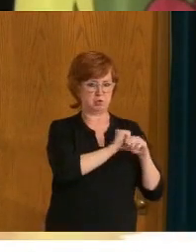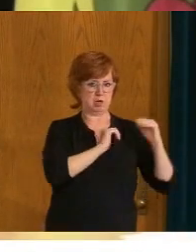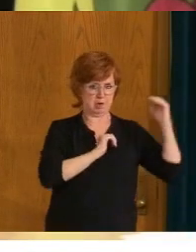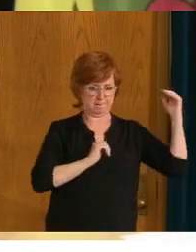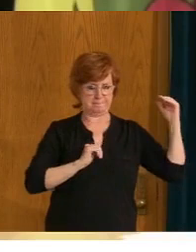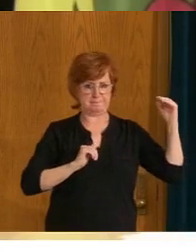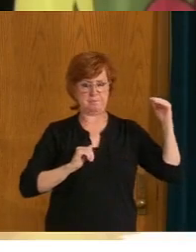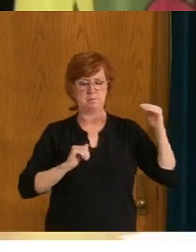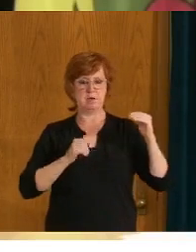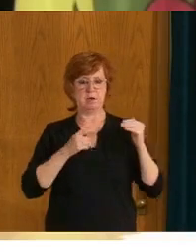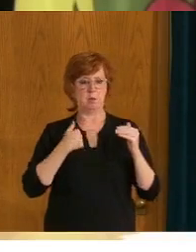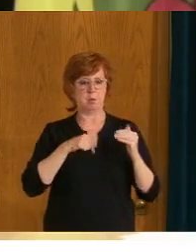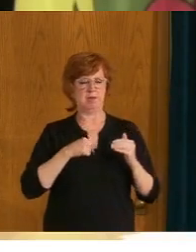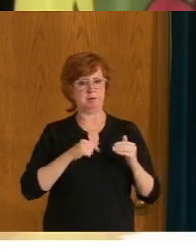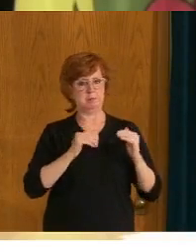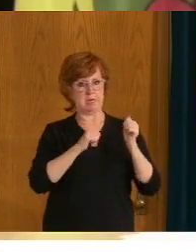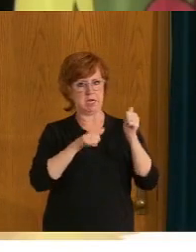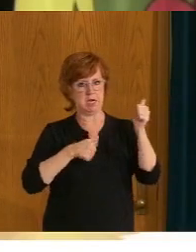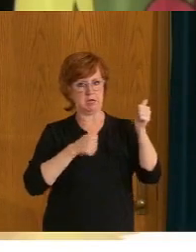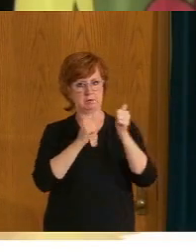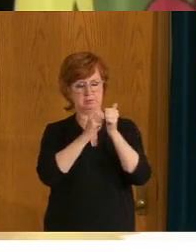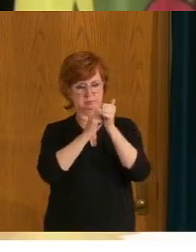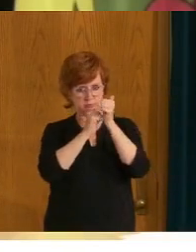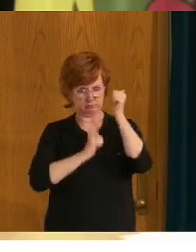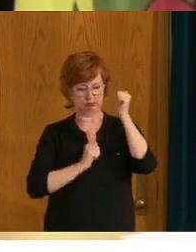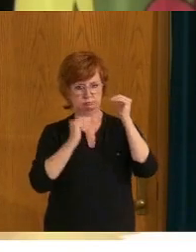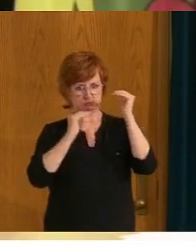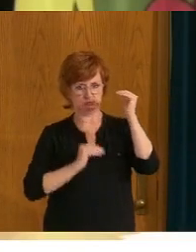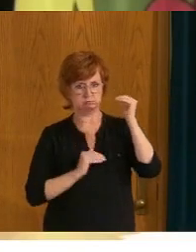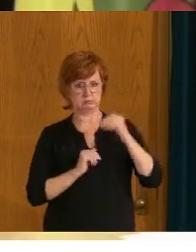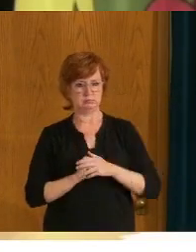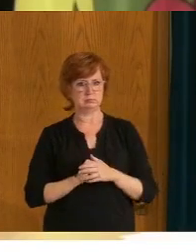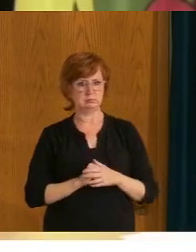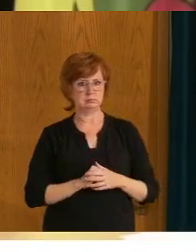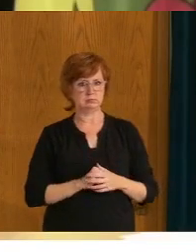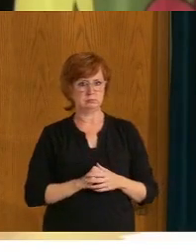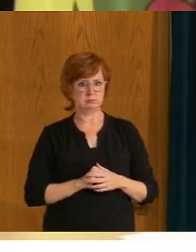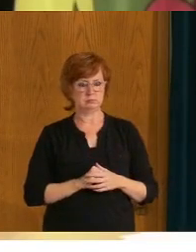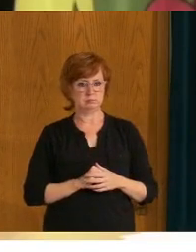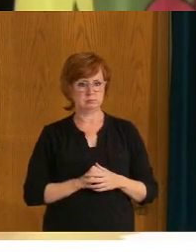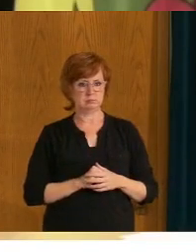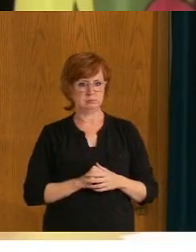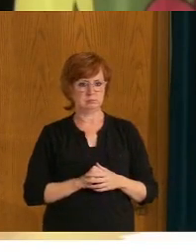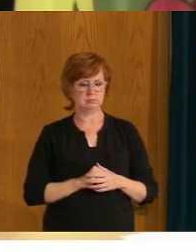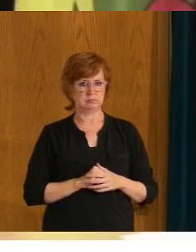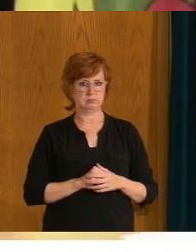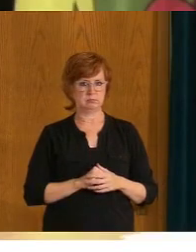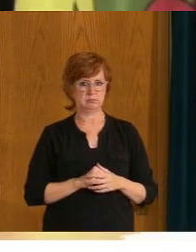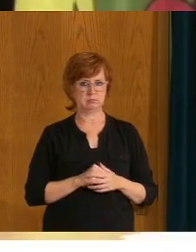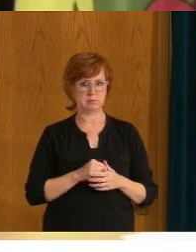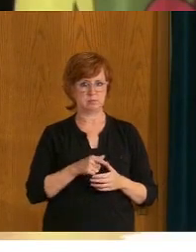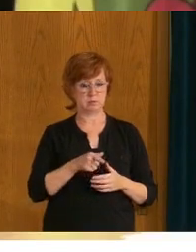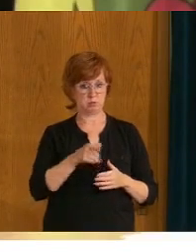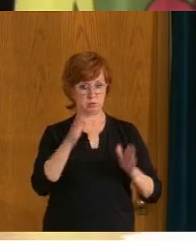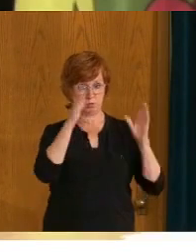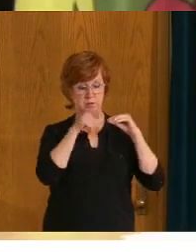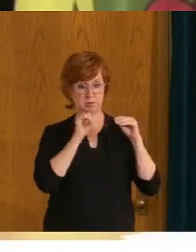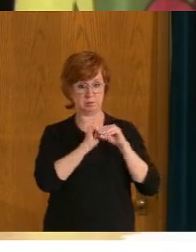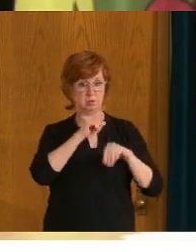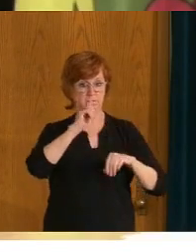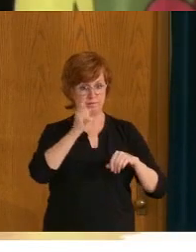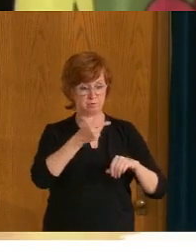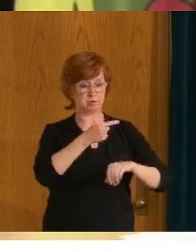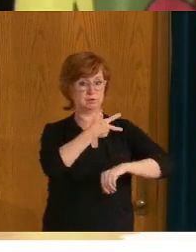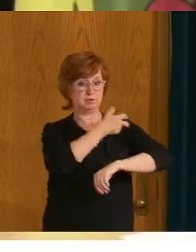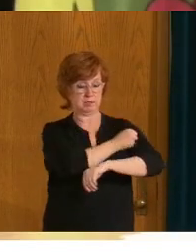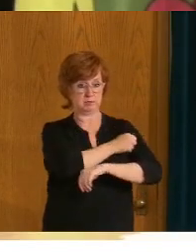as first doses go. Is there any concern that we're not going to have enough people first dose and that's not going to protect the province and what's being done